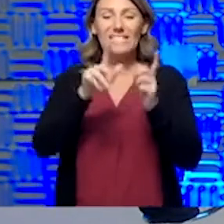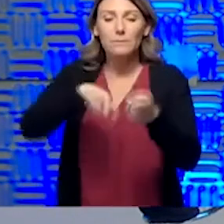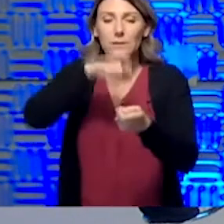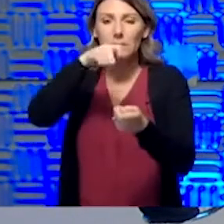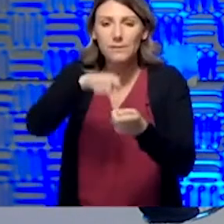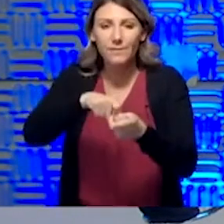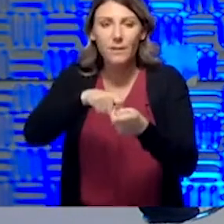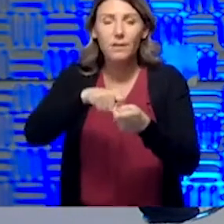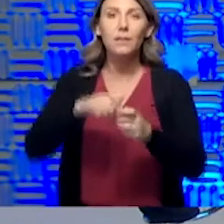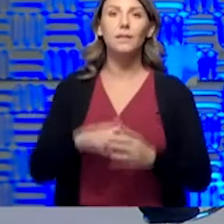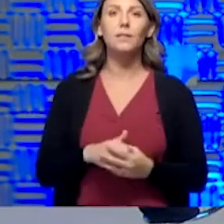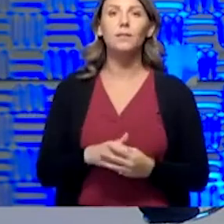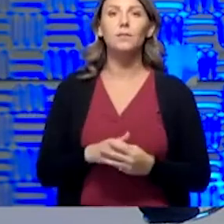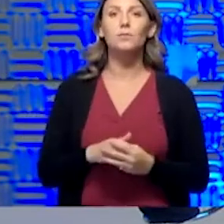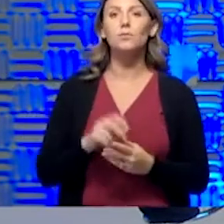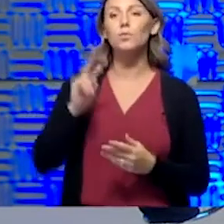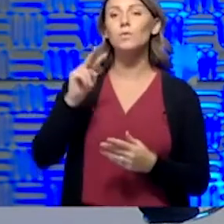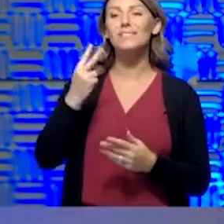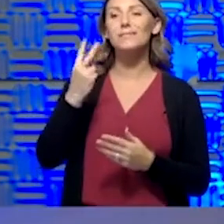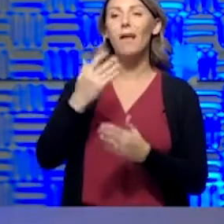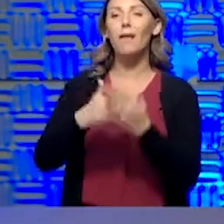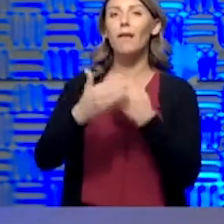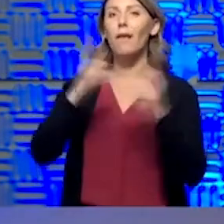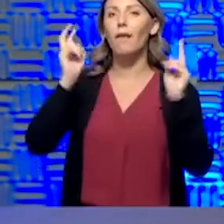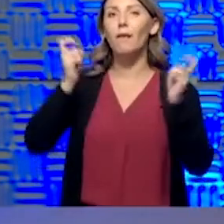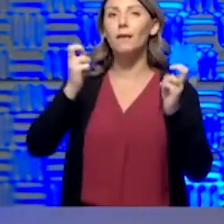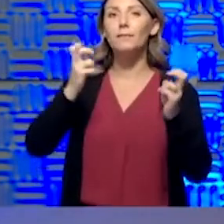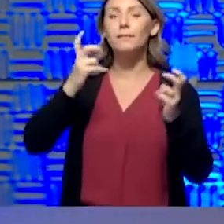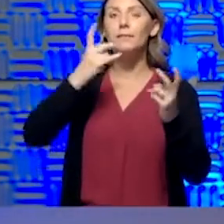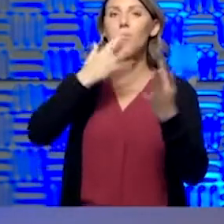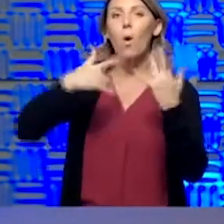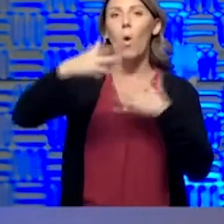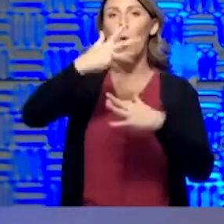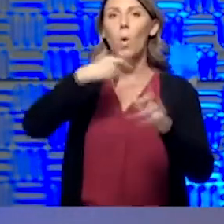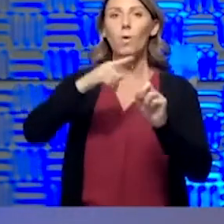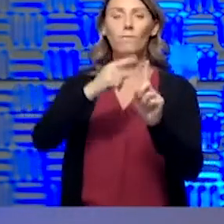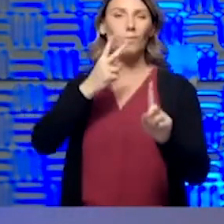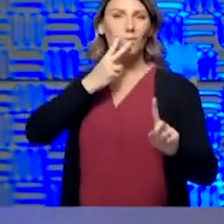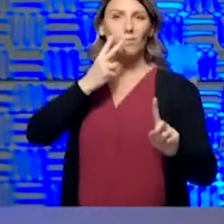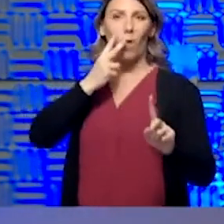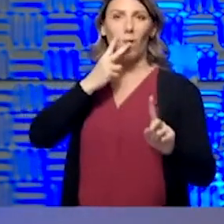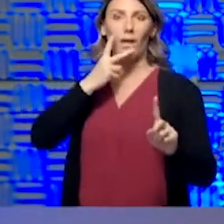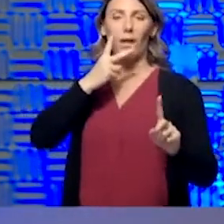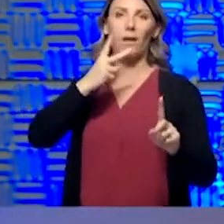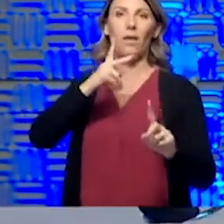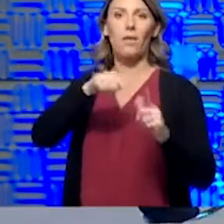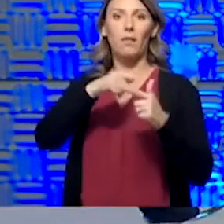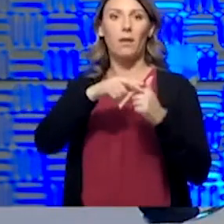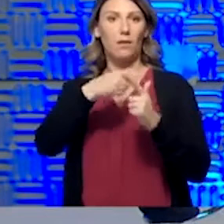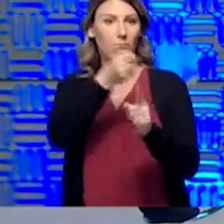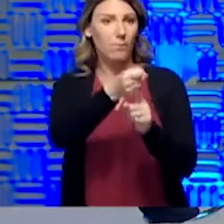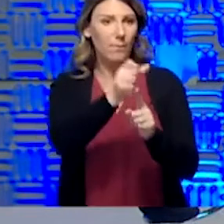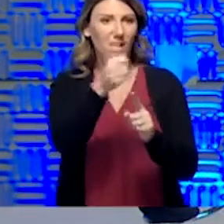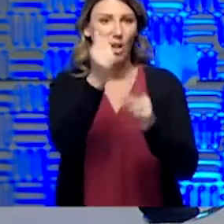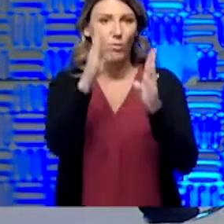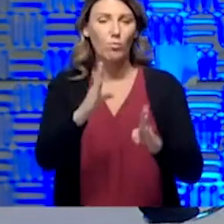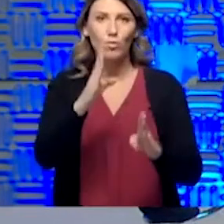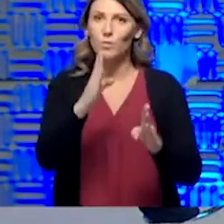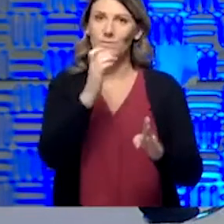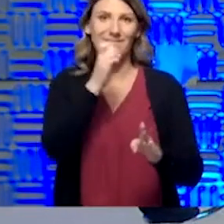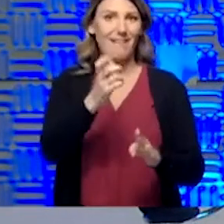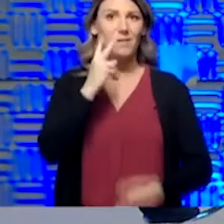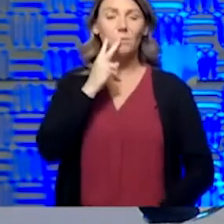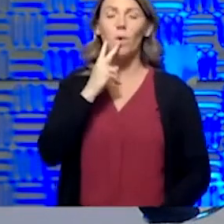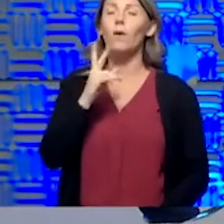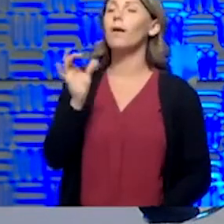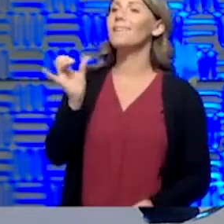secondhand smoke and the virus being carried on secondhand smoke. And remember that all those things like smoke,